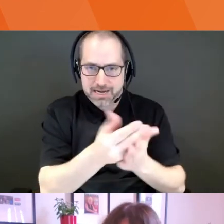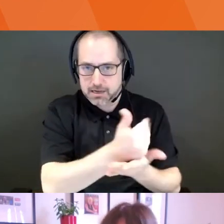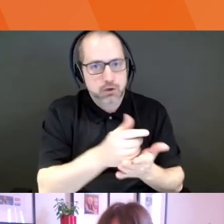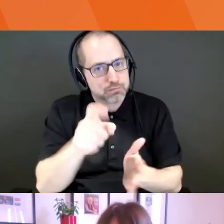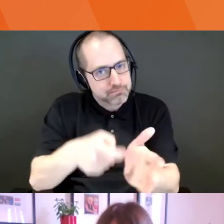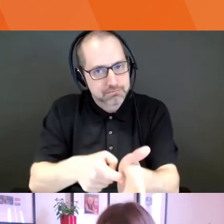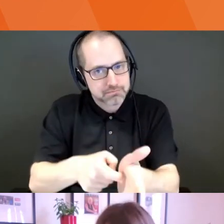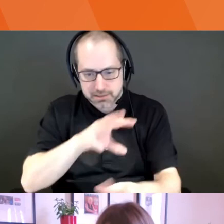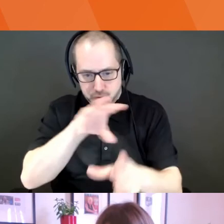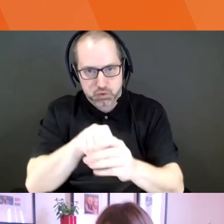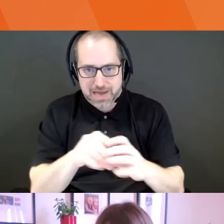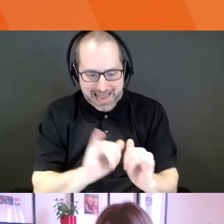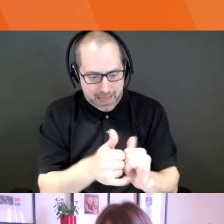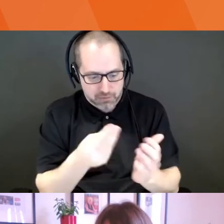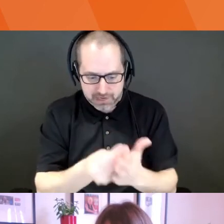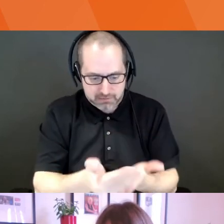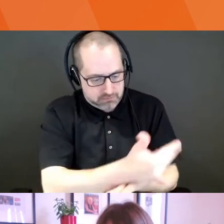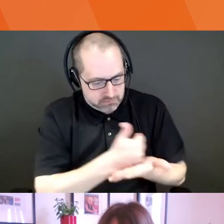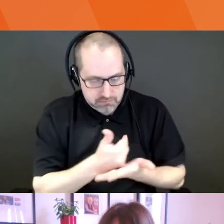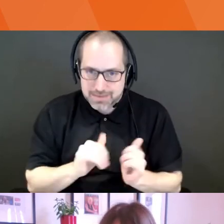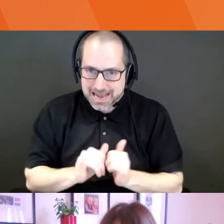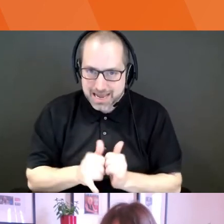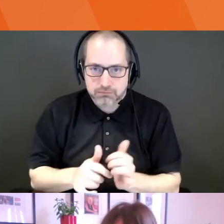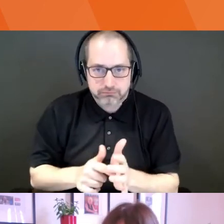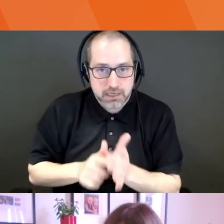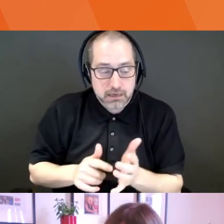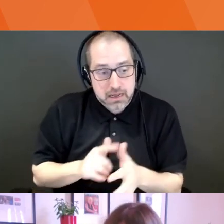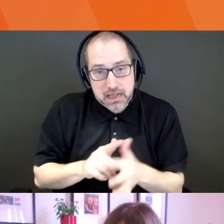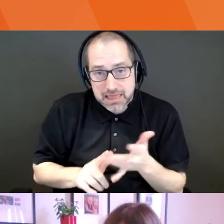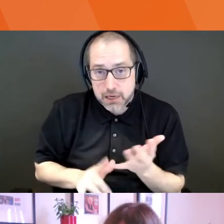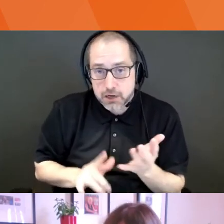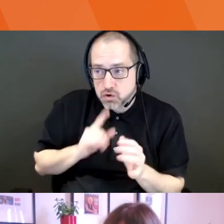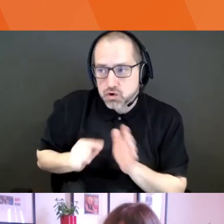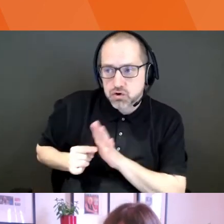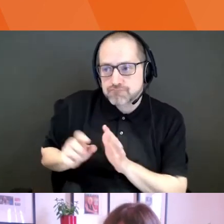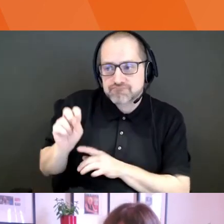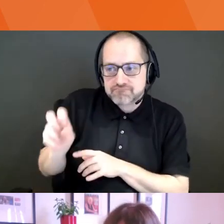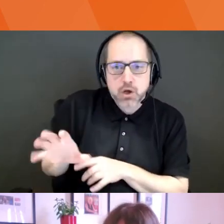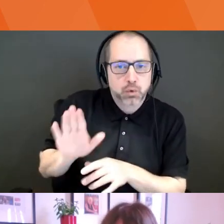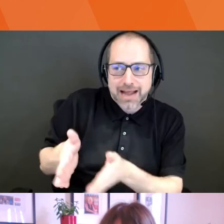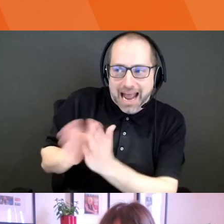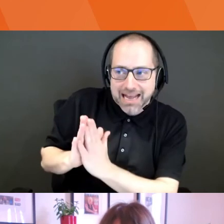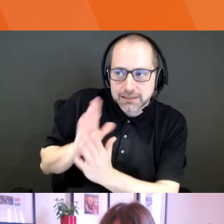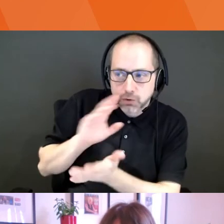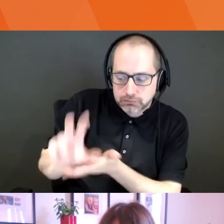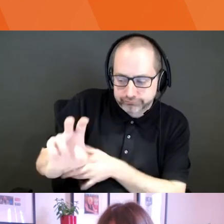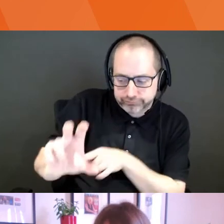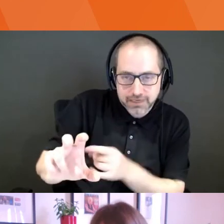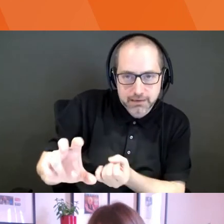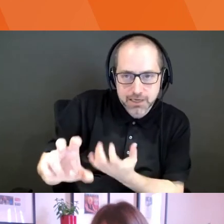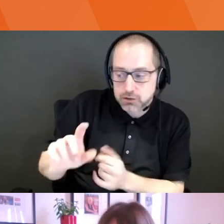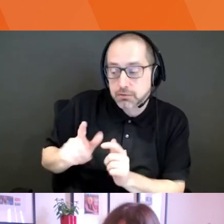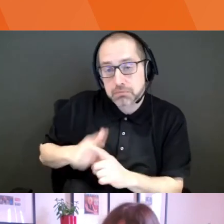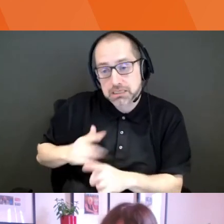make money. Uh, and then you're, uh, you know, you could tease your team and your ask together. What can you avoid?